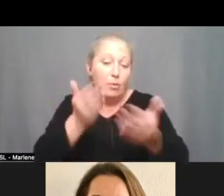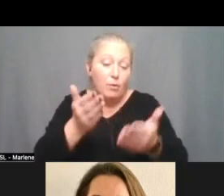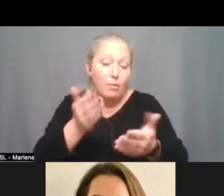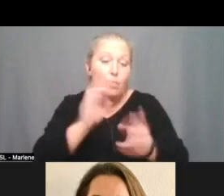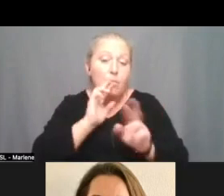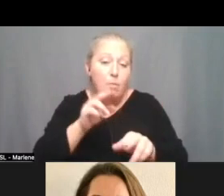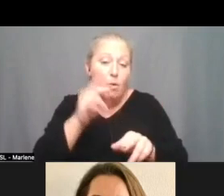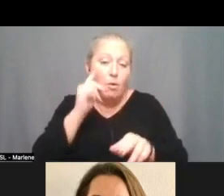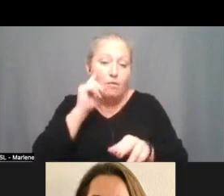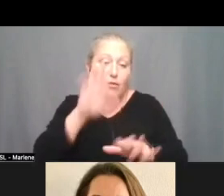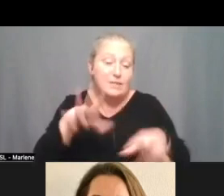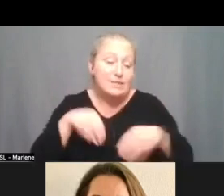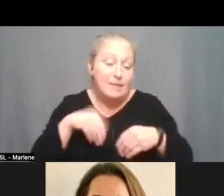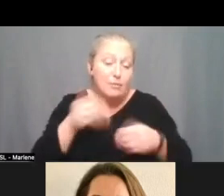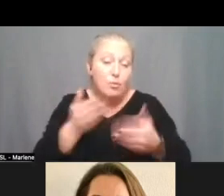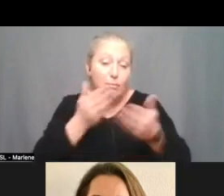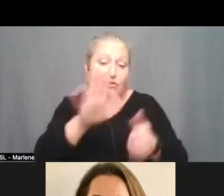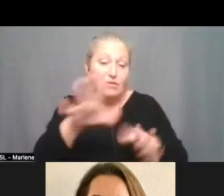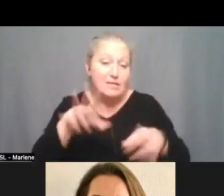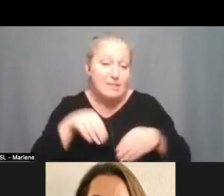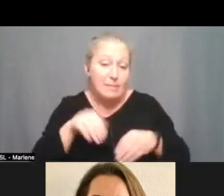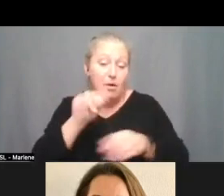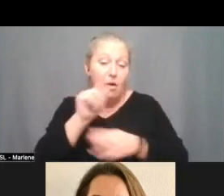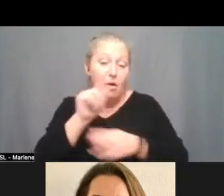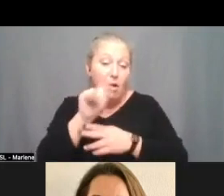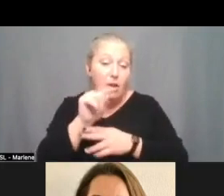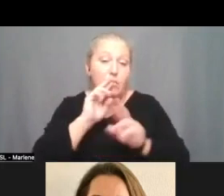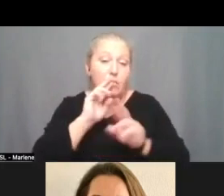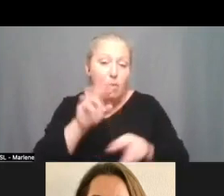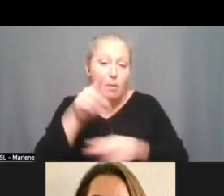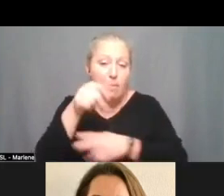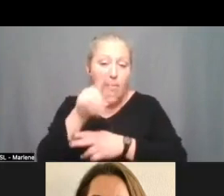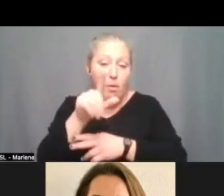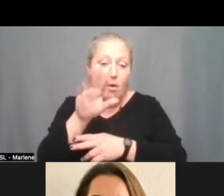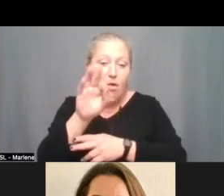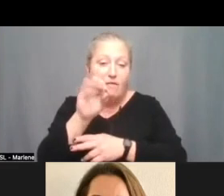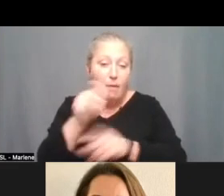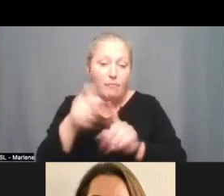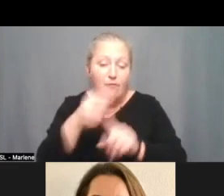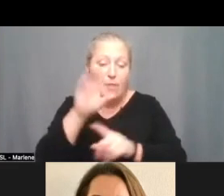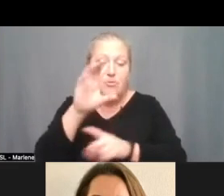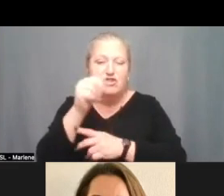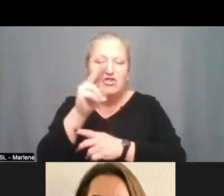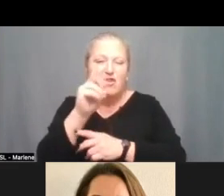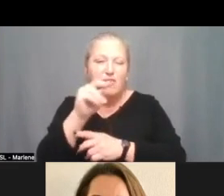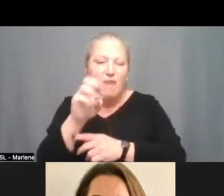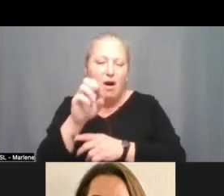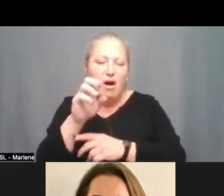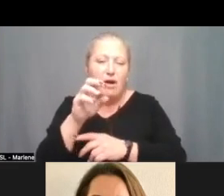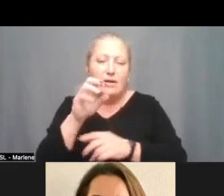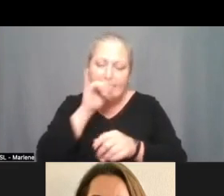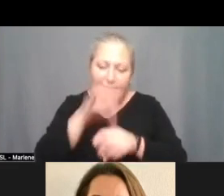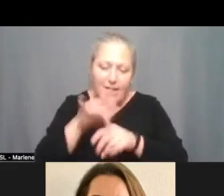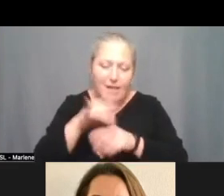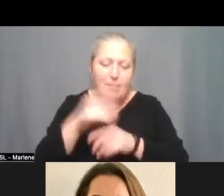your acceptance and recommending you're accepting the audit report of paul faum from shavano associates is also available uh